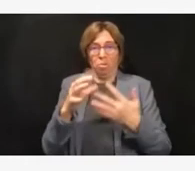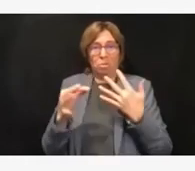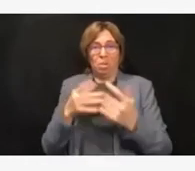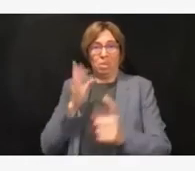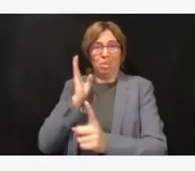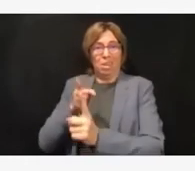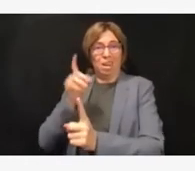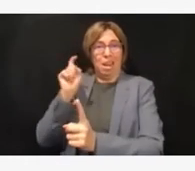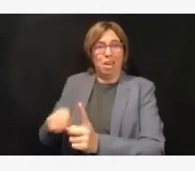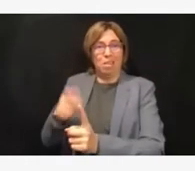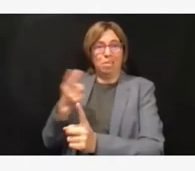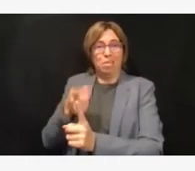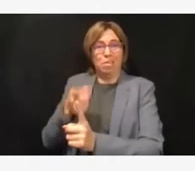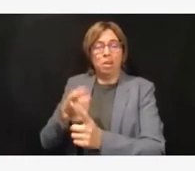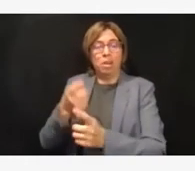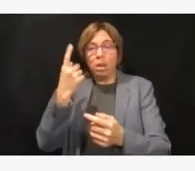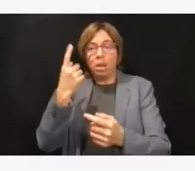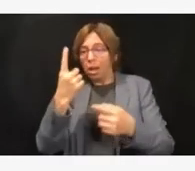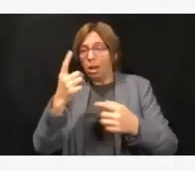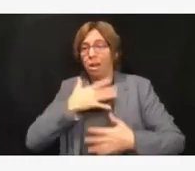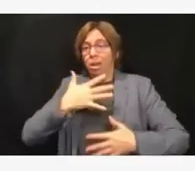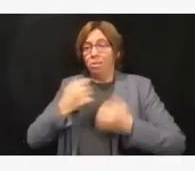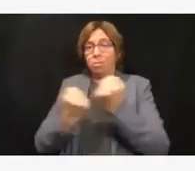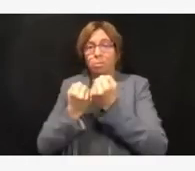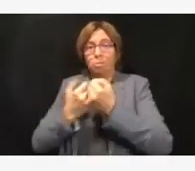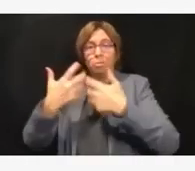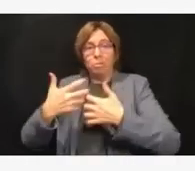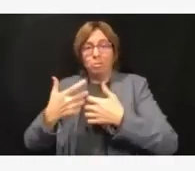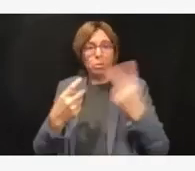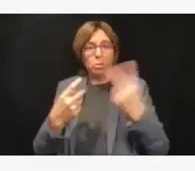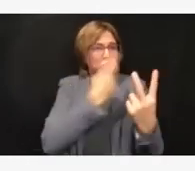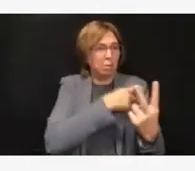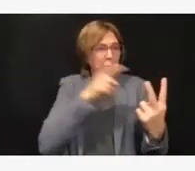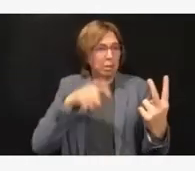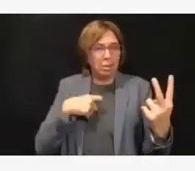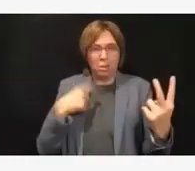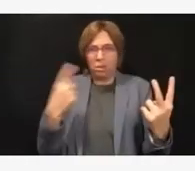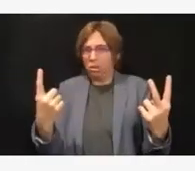decision or a deallocation decision. We didn't have to do that.